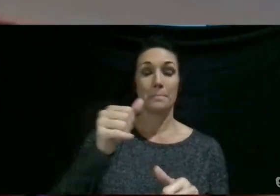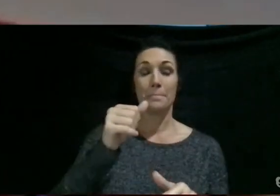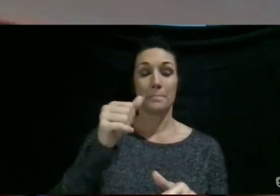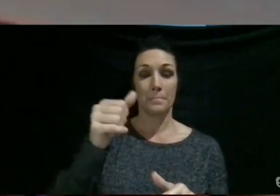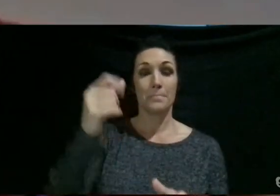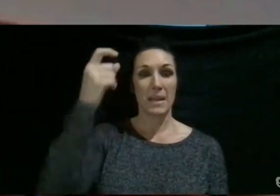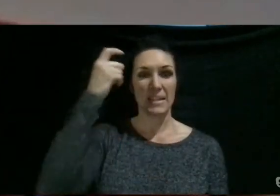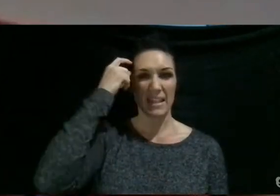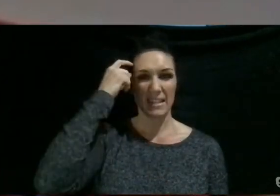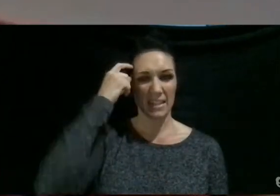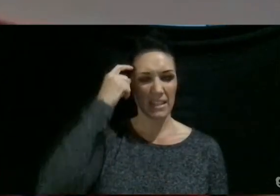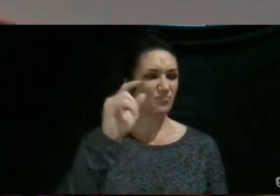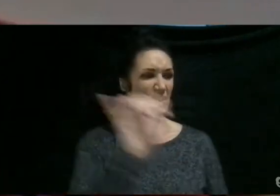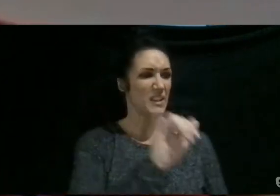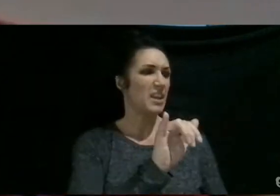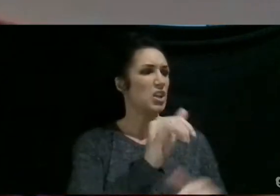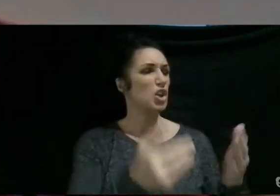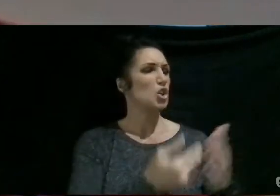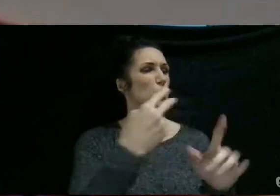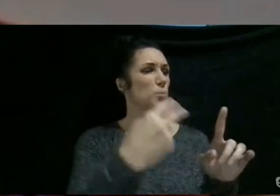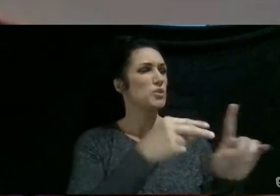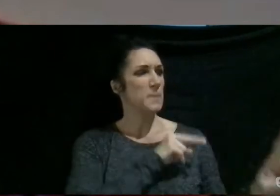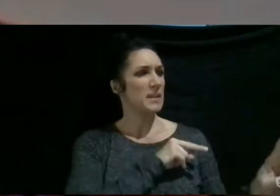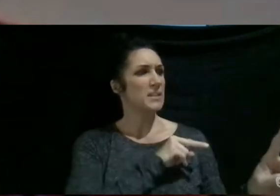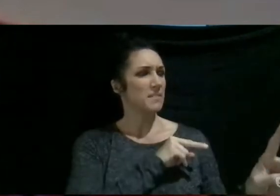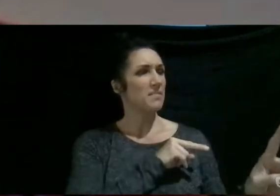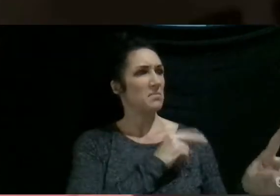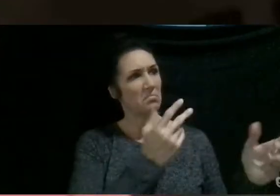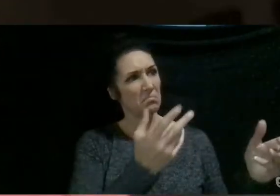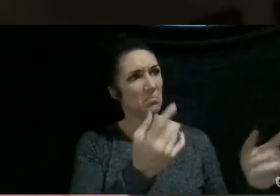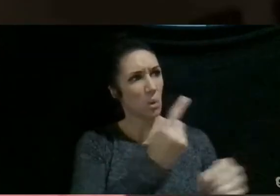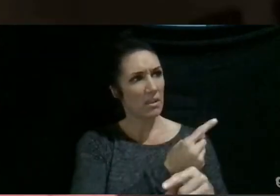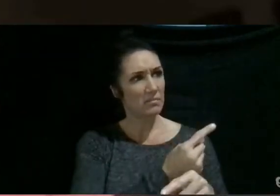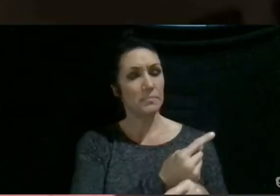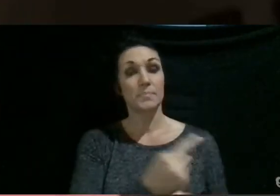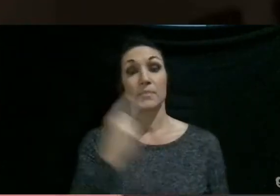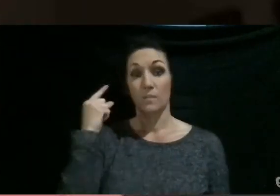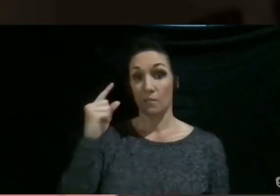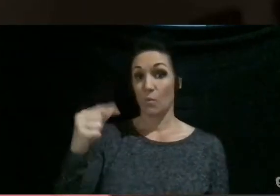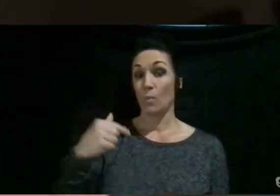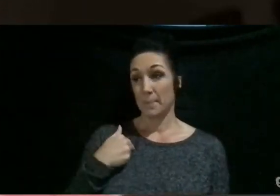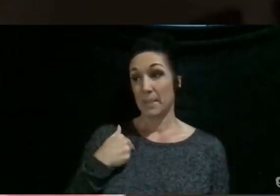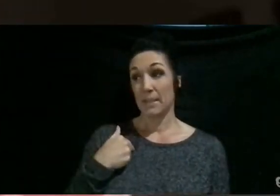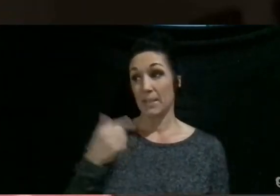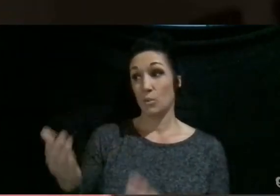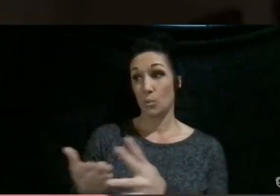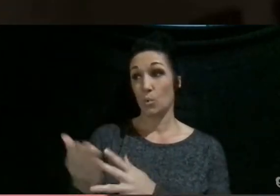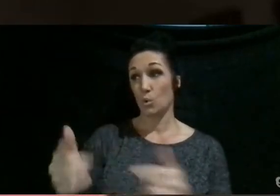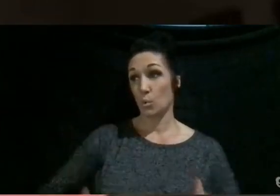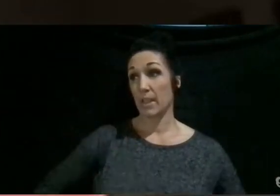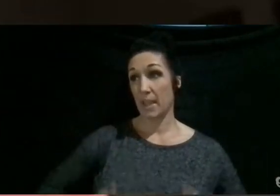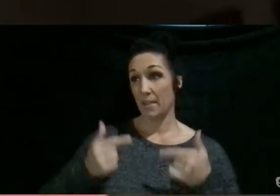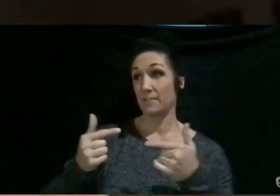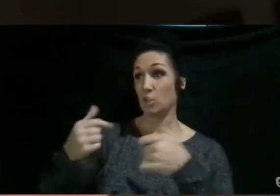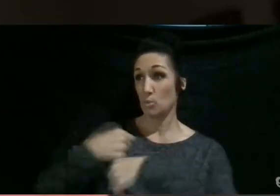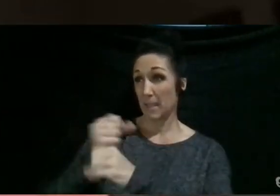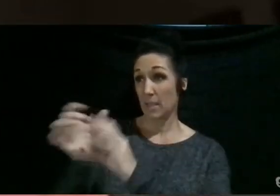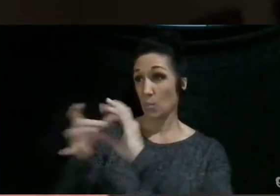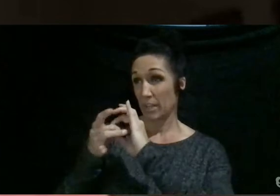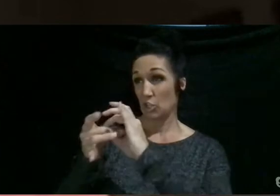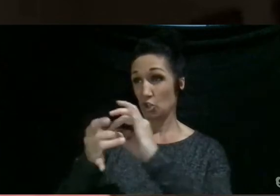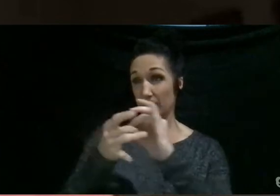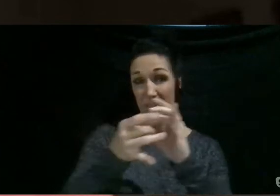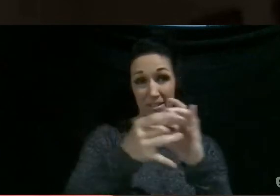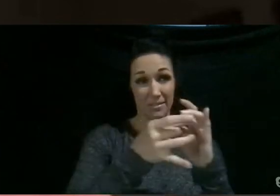So it kind of gives you, like, a new way of looking at everything, kind of a perspective, yeah. For me, throughout your life, you build all these relationships with